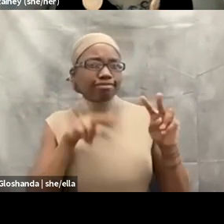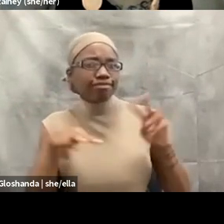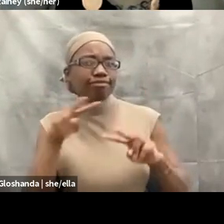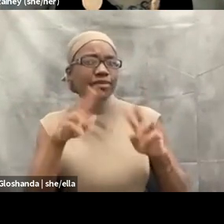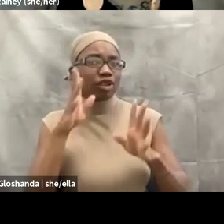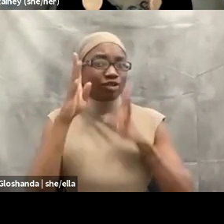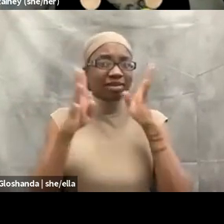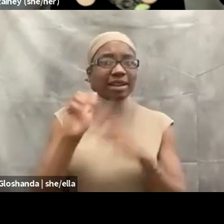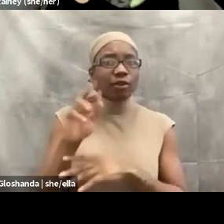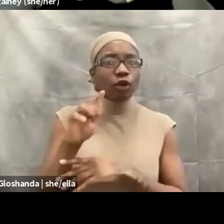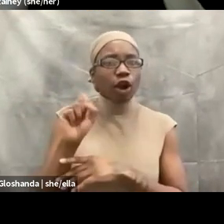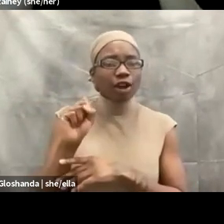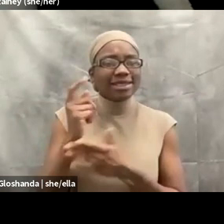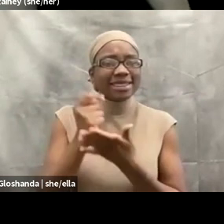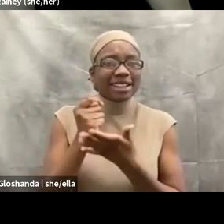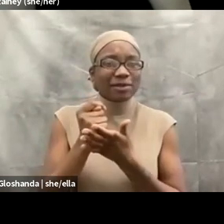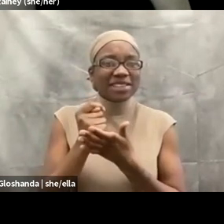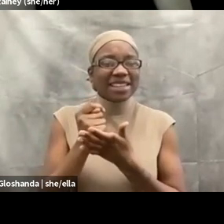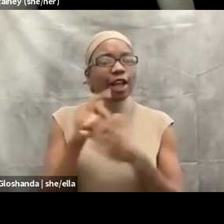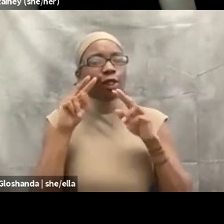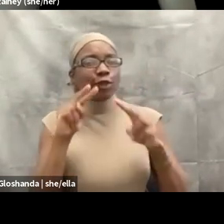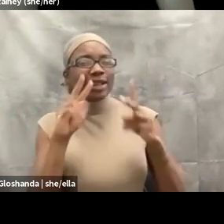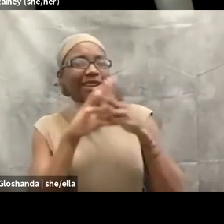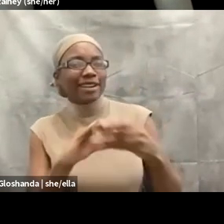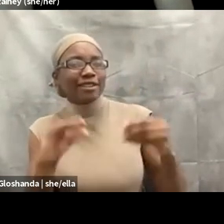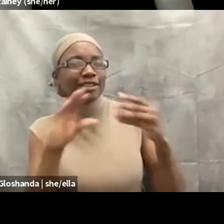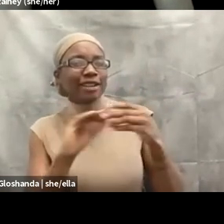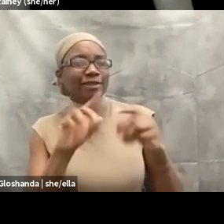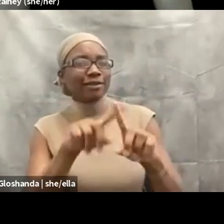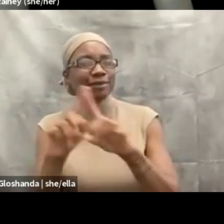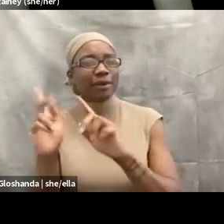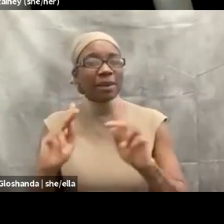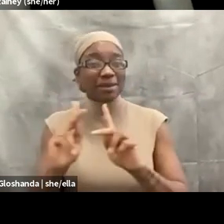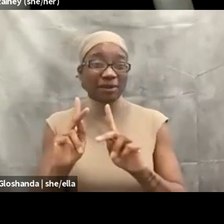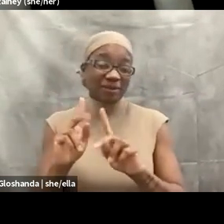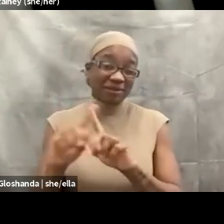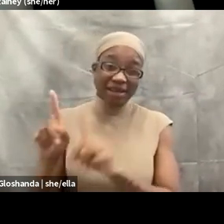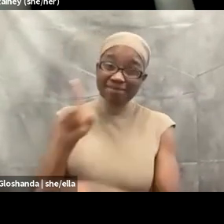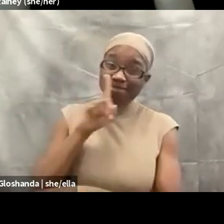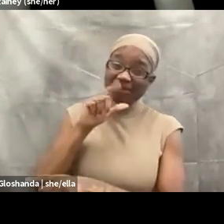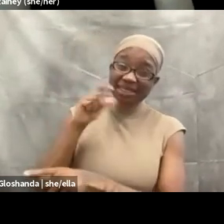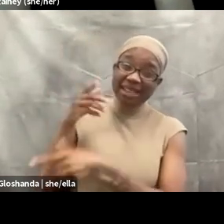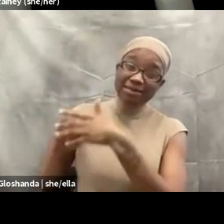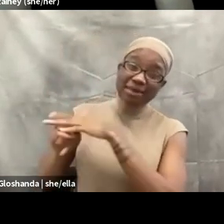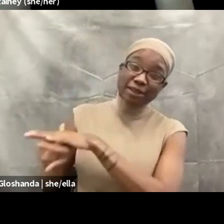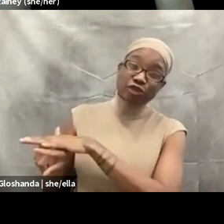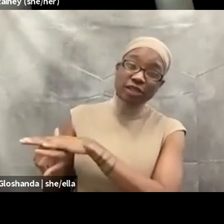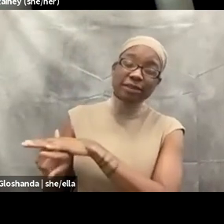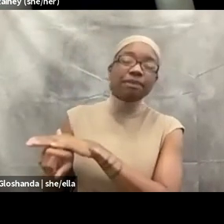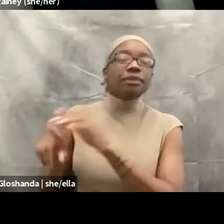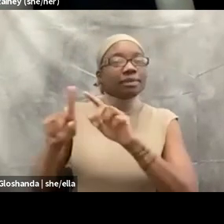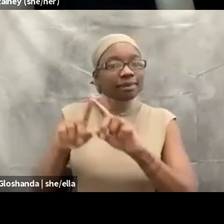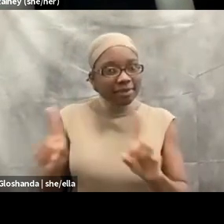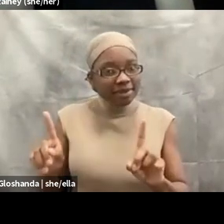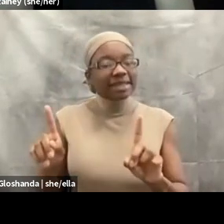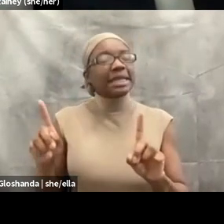something that's mainstream either, but it incorporates all of those other pieces, the bilateral stimulation that you see in some of these evidence-based